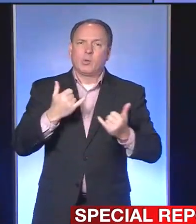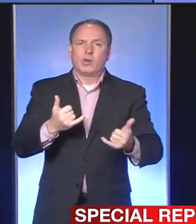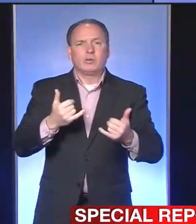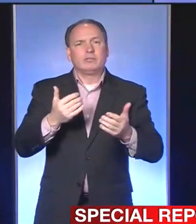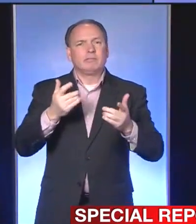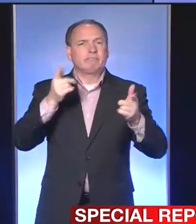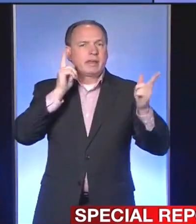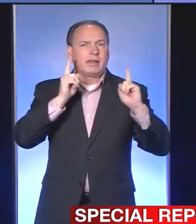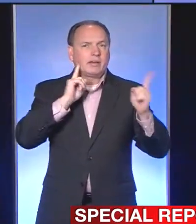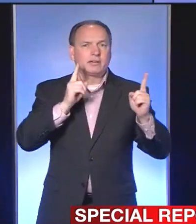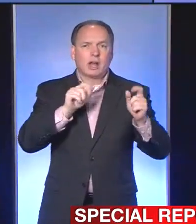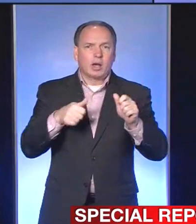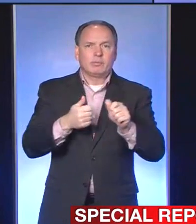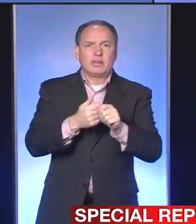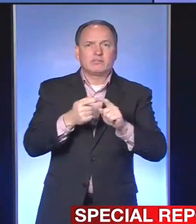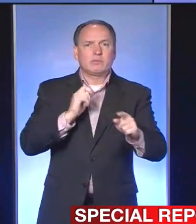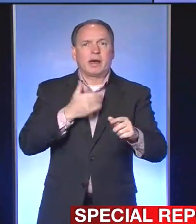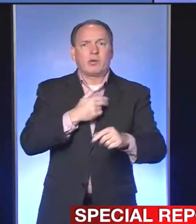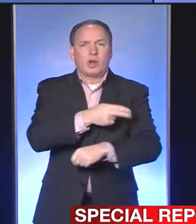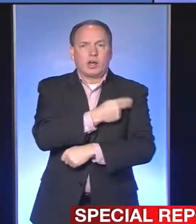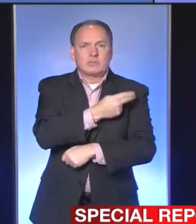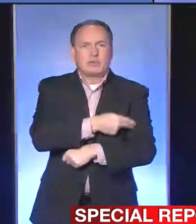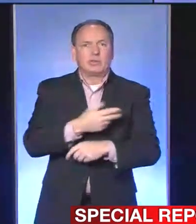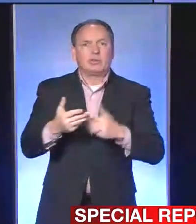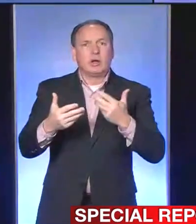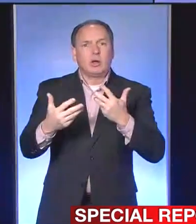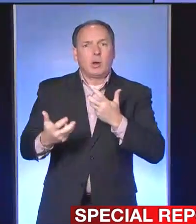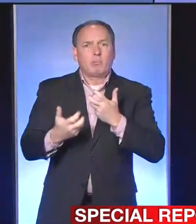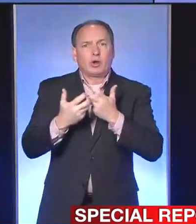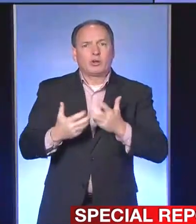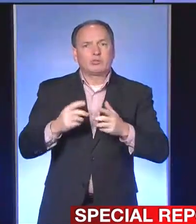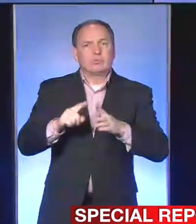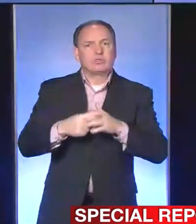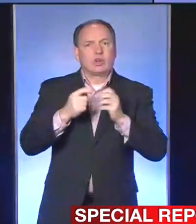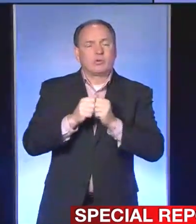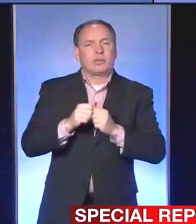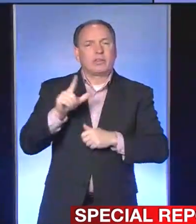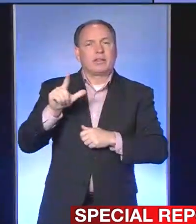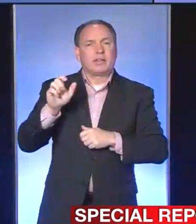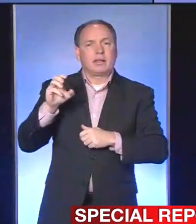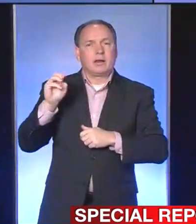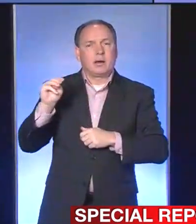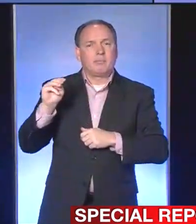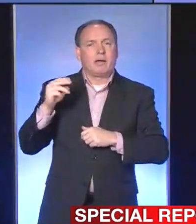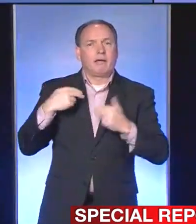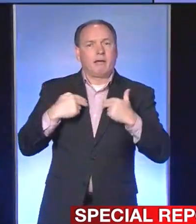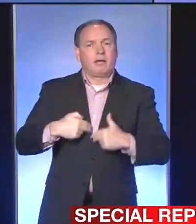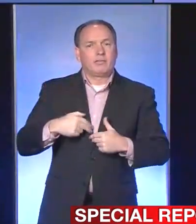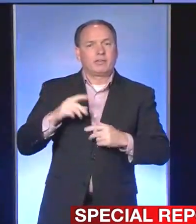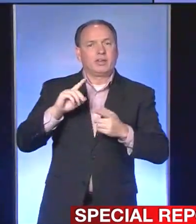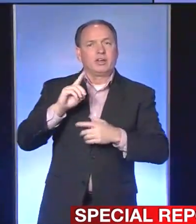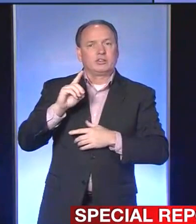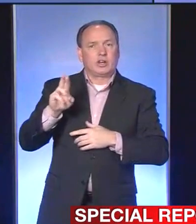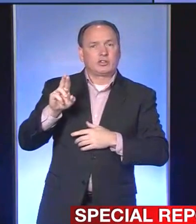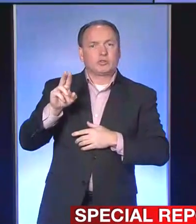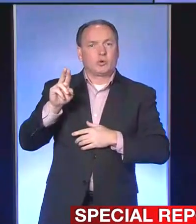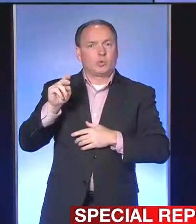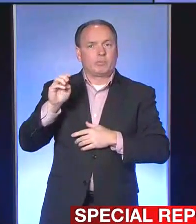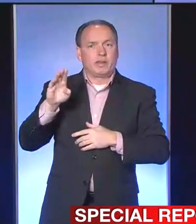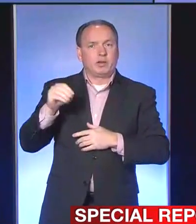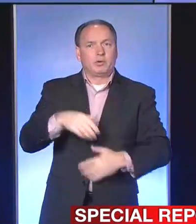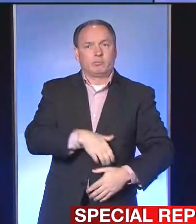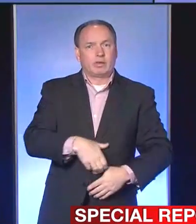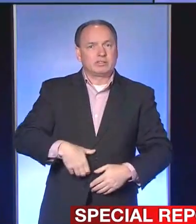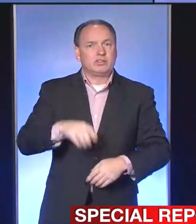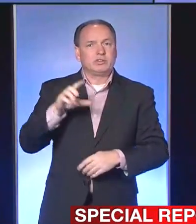partners. And today we would like to start with Lecom Health and Dr. David Rubino. Dr. Monsignor David